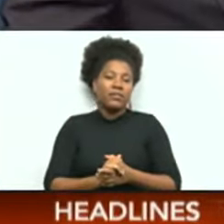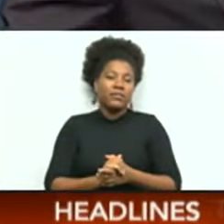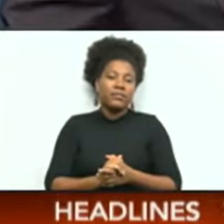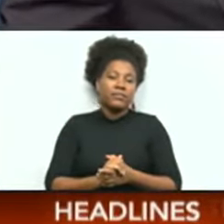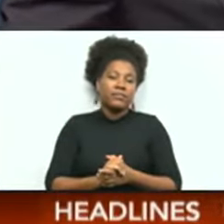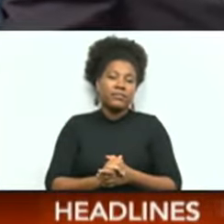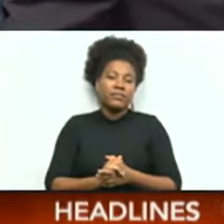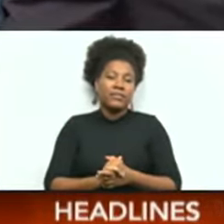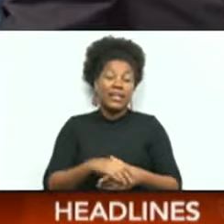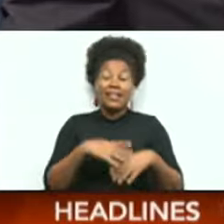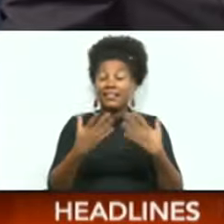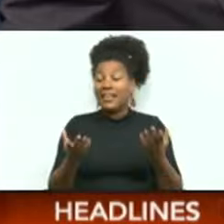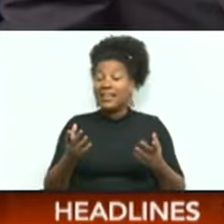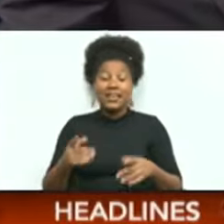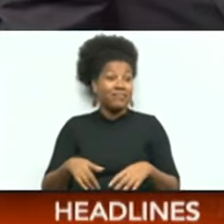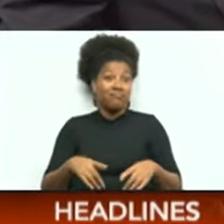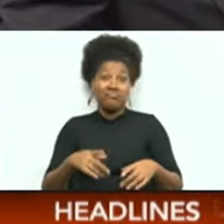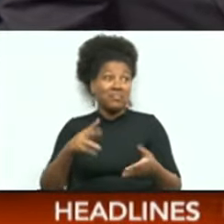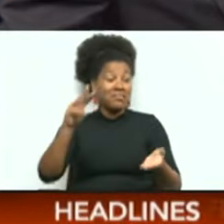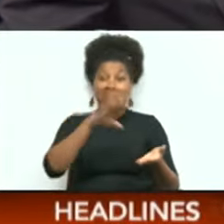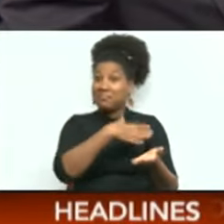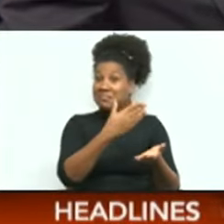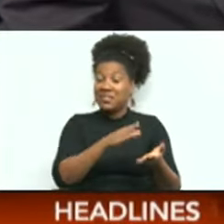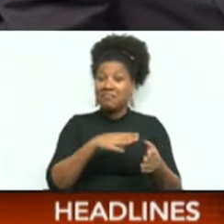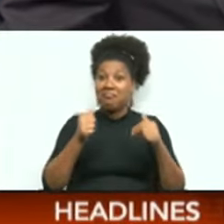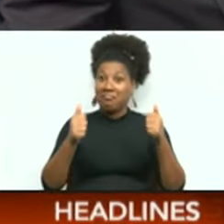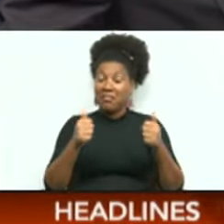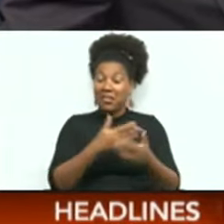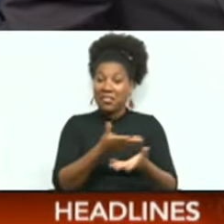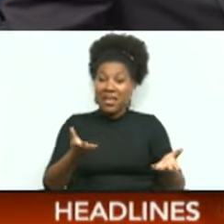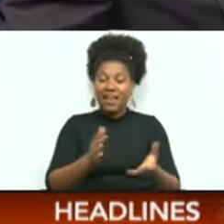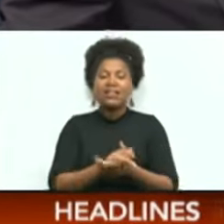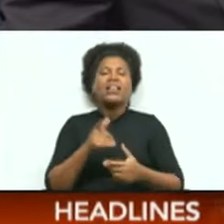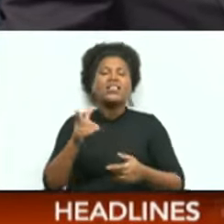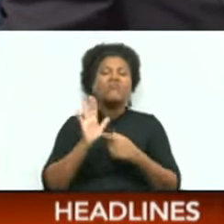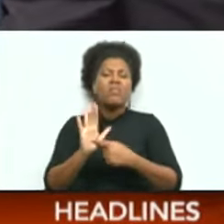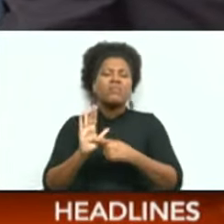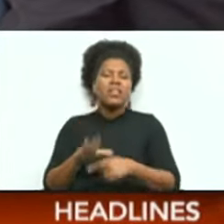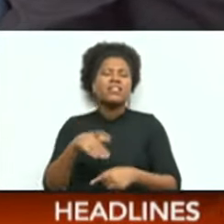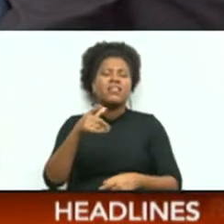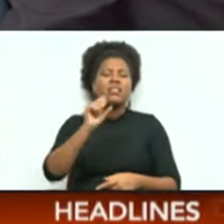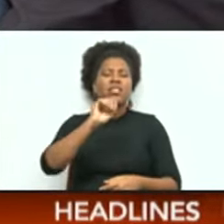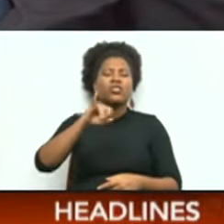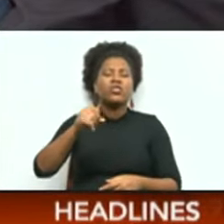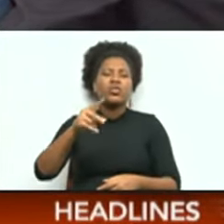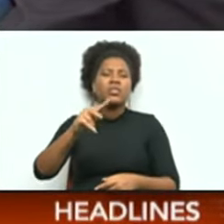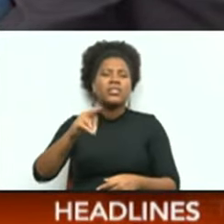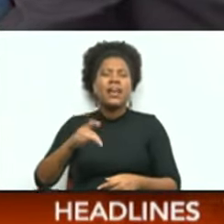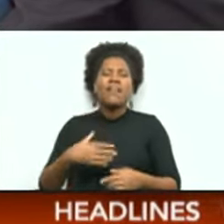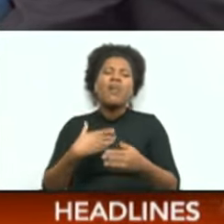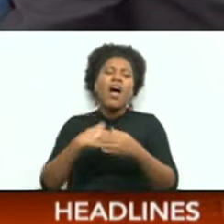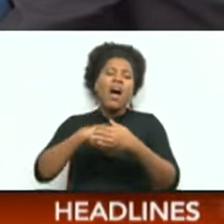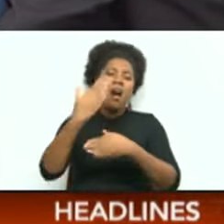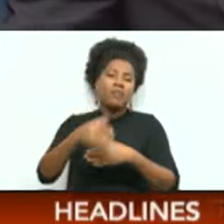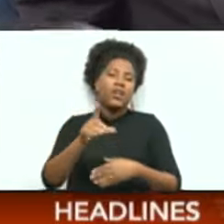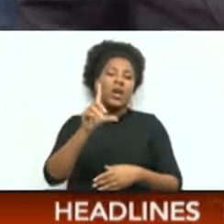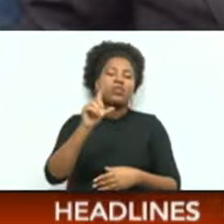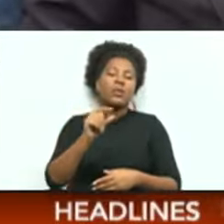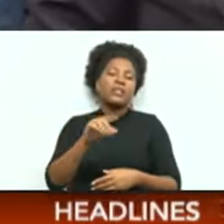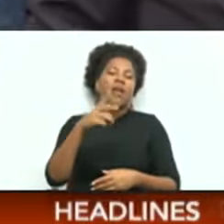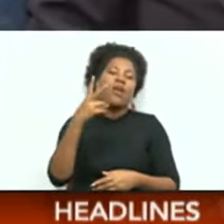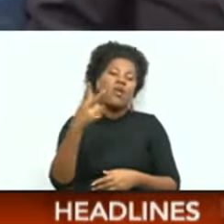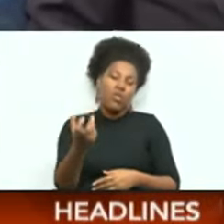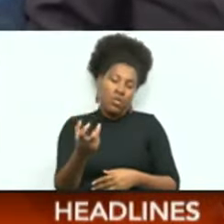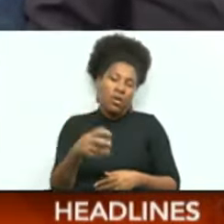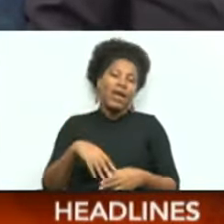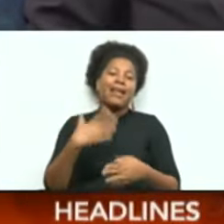I think he hit much of the right notes there. D'Alsing has been the MP for St. Joseph since 2013, following a by-election. He again won the seat in 2015,